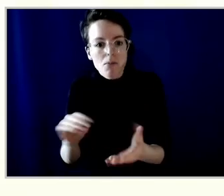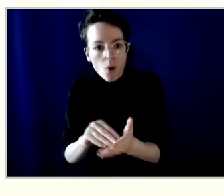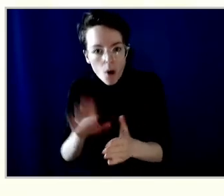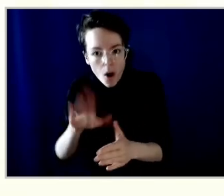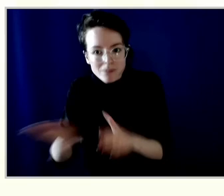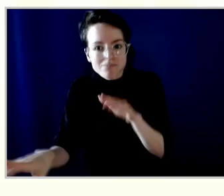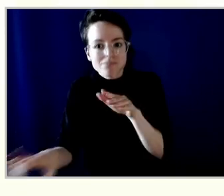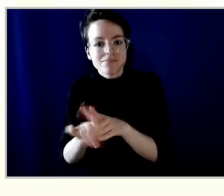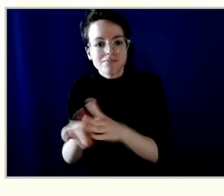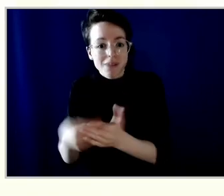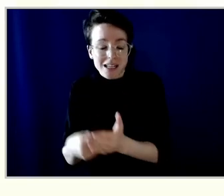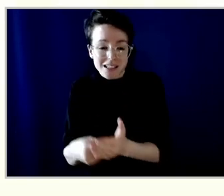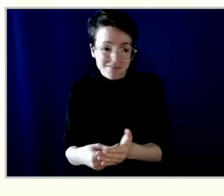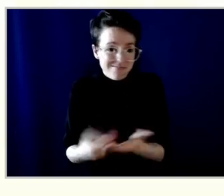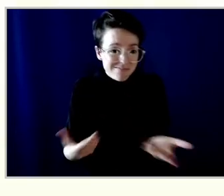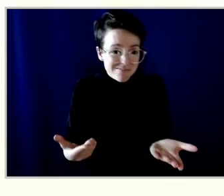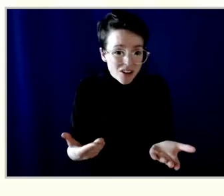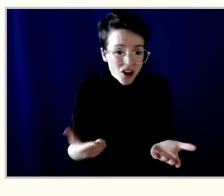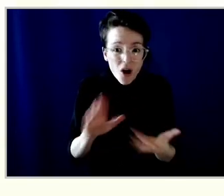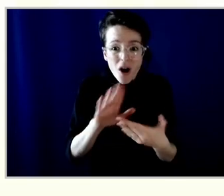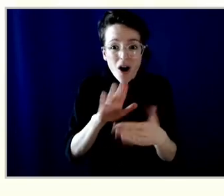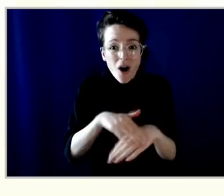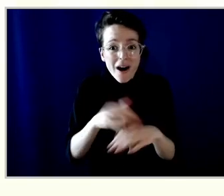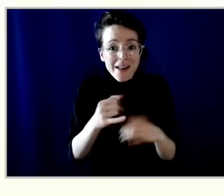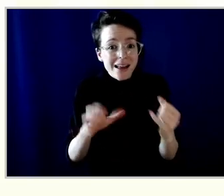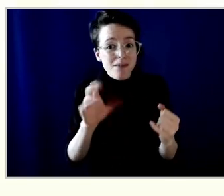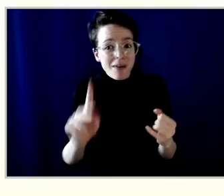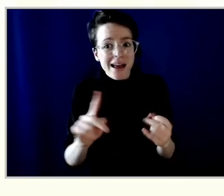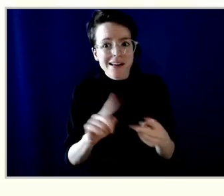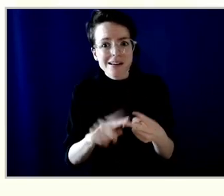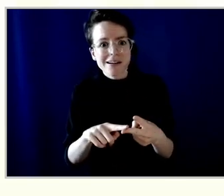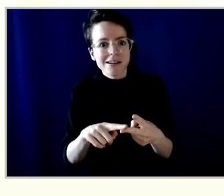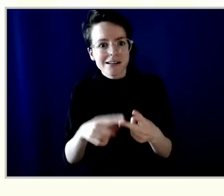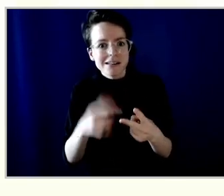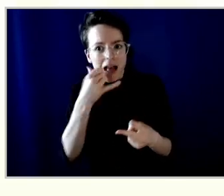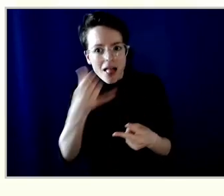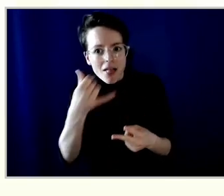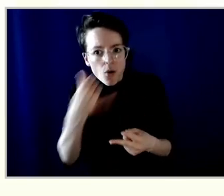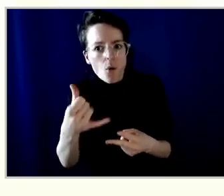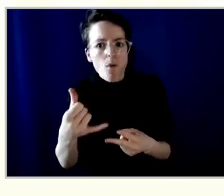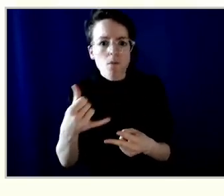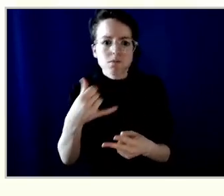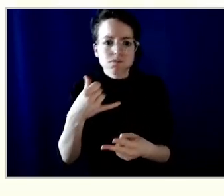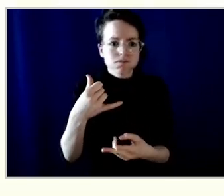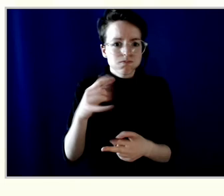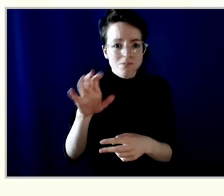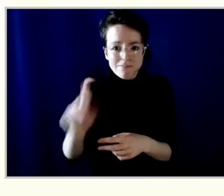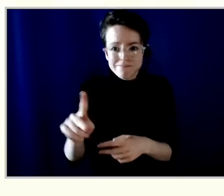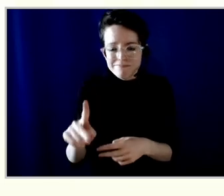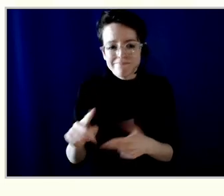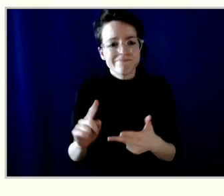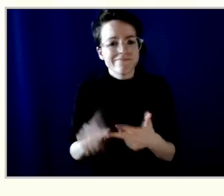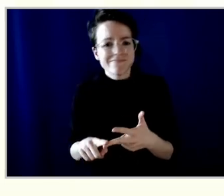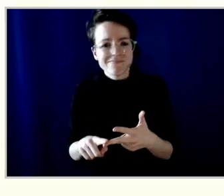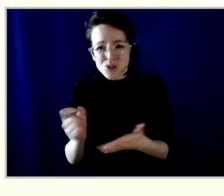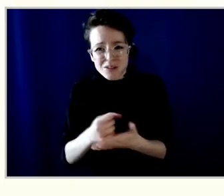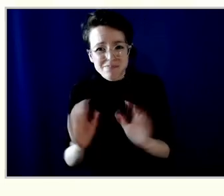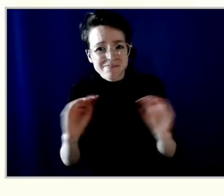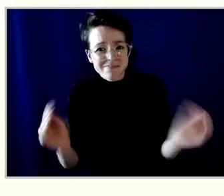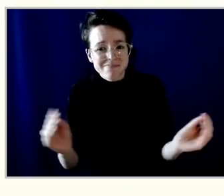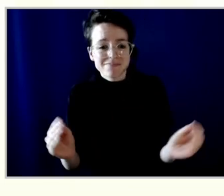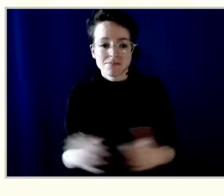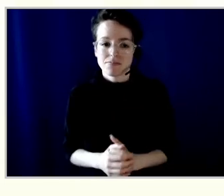banking. We don't have telephone banking. We don't have credit cards. The two other options that I would have had were basically taking a